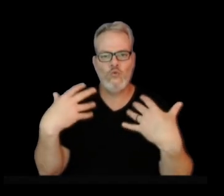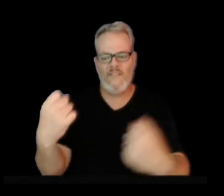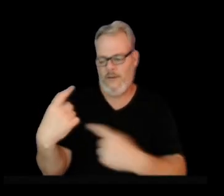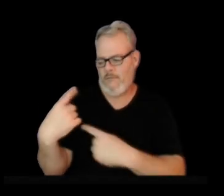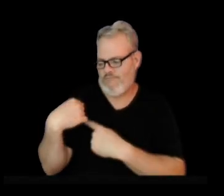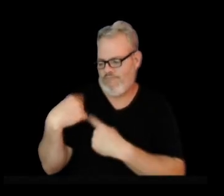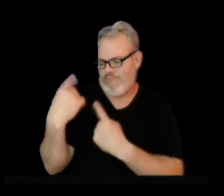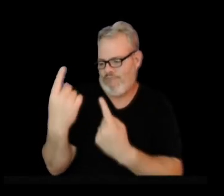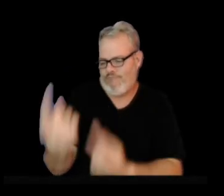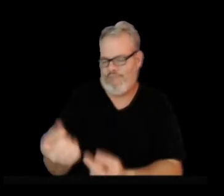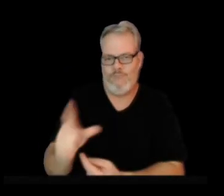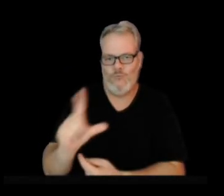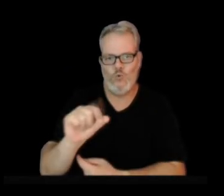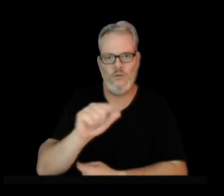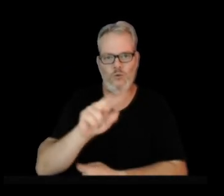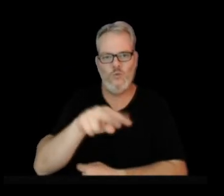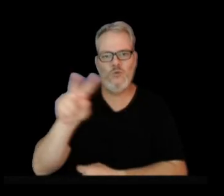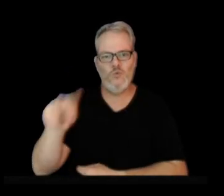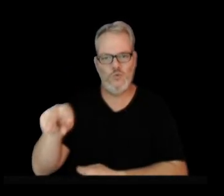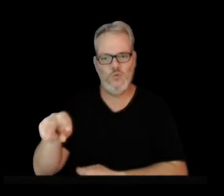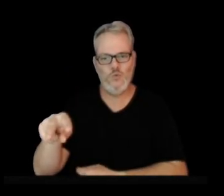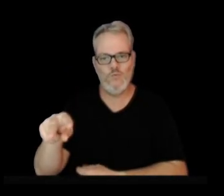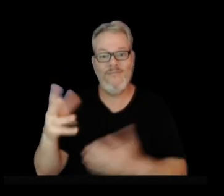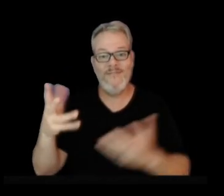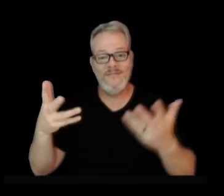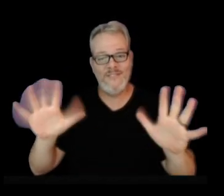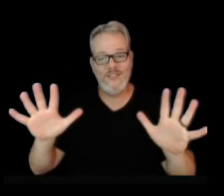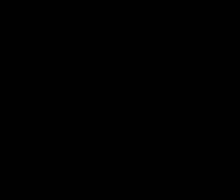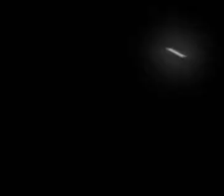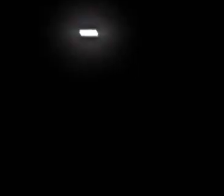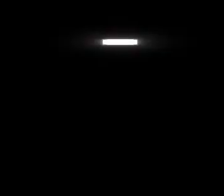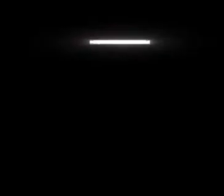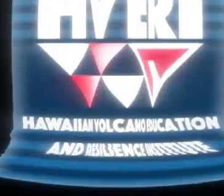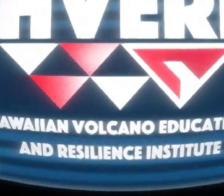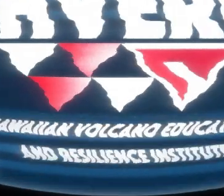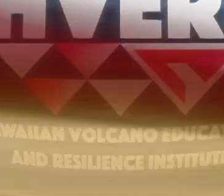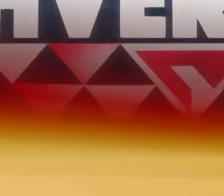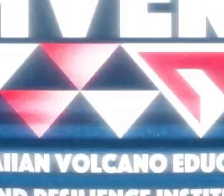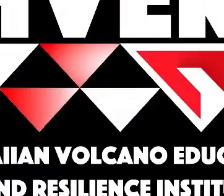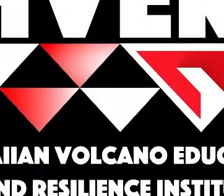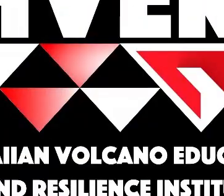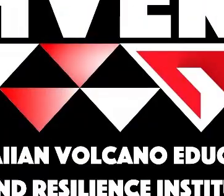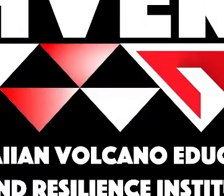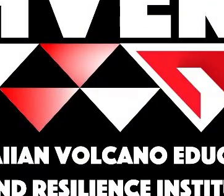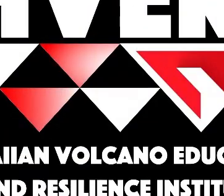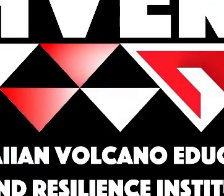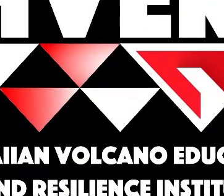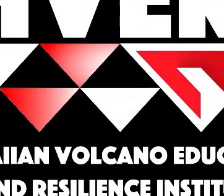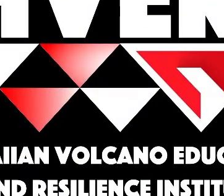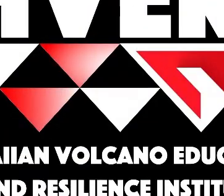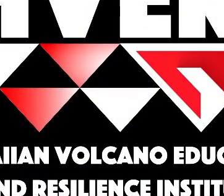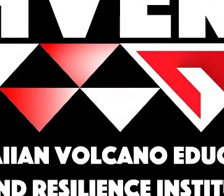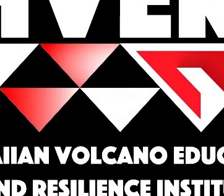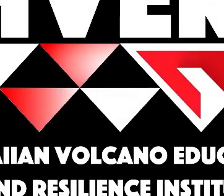undisturbed. And that's our Hawaiian Volcano Summary for this week. you. Thank you. Thank